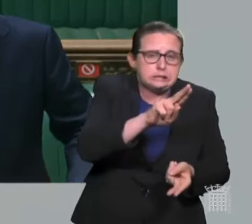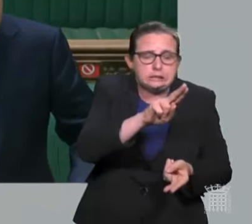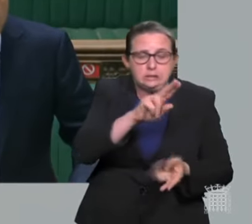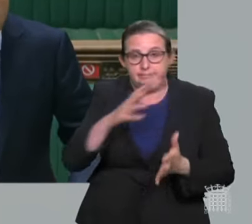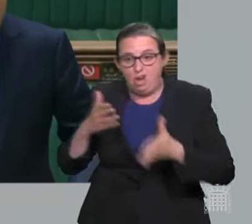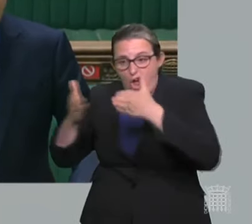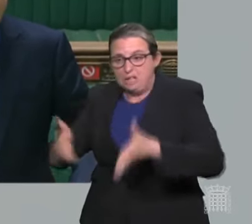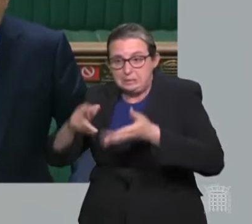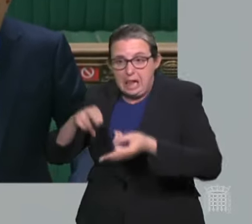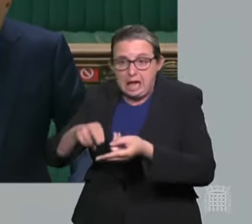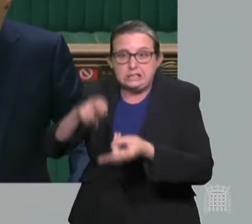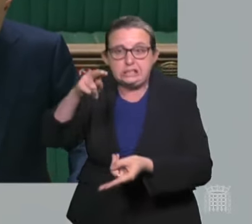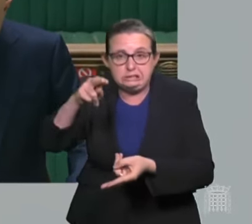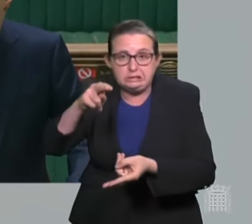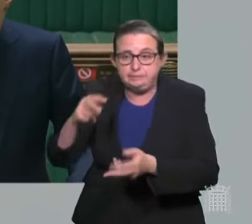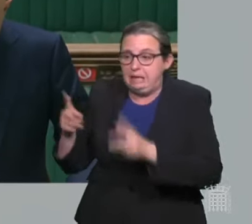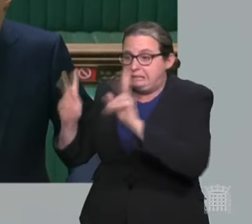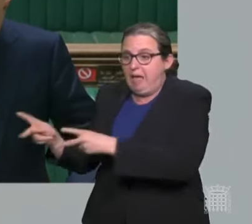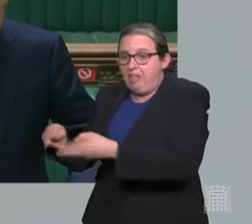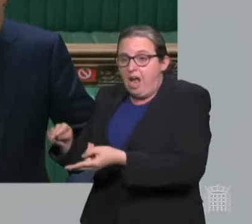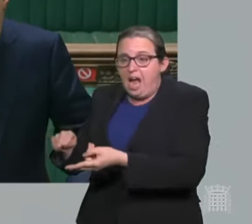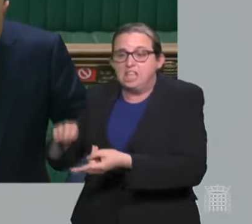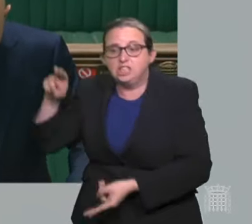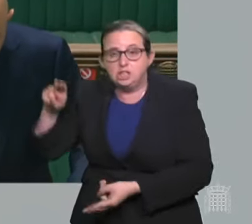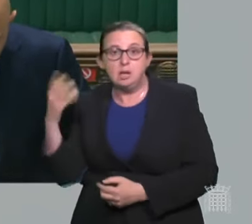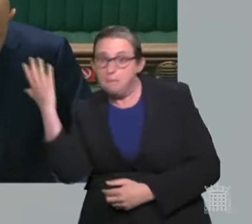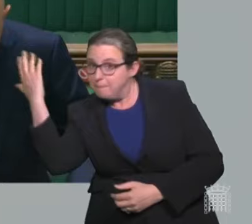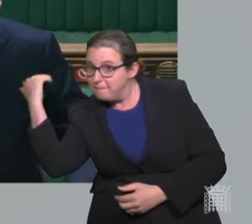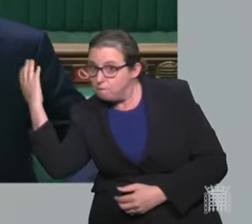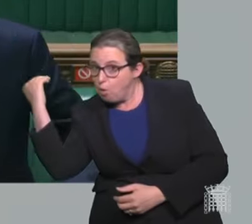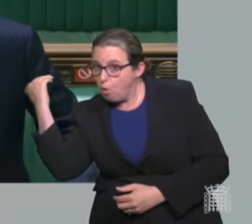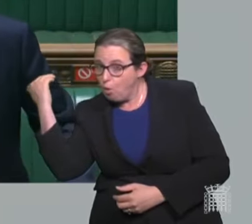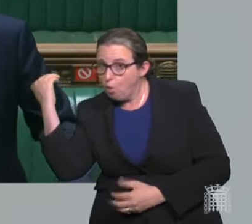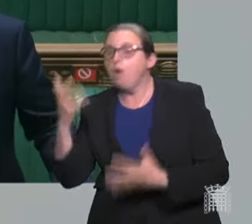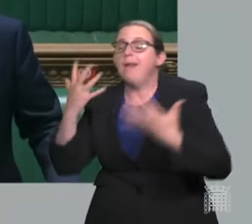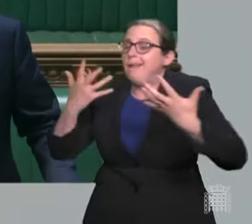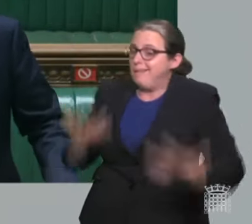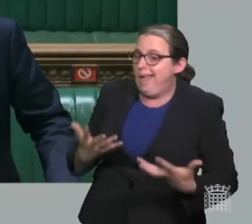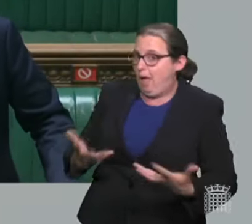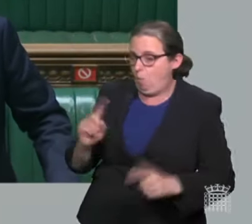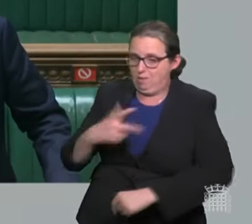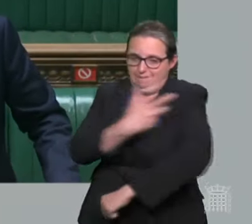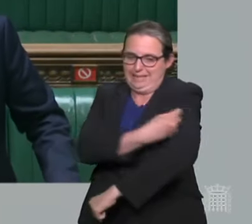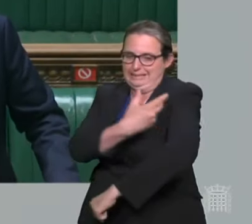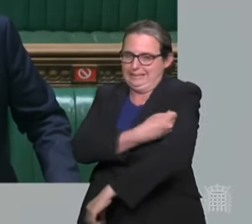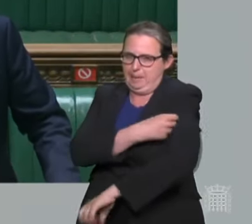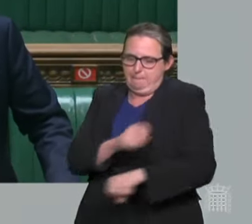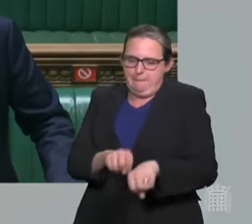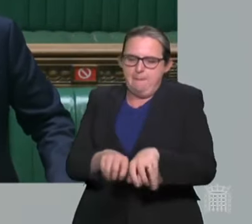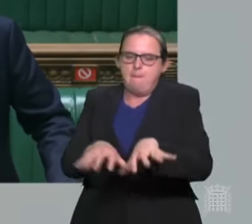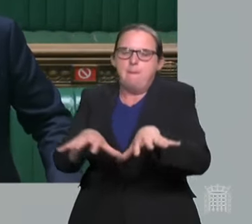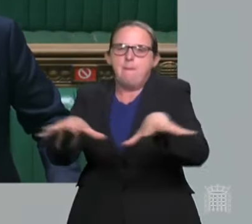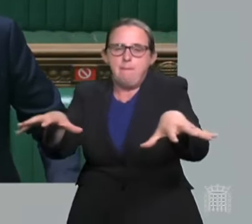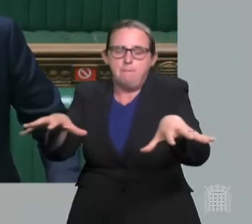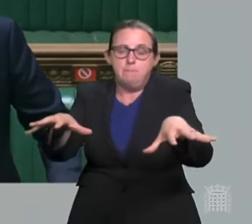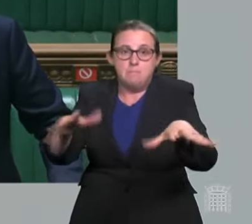tragically, a rise in deaths too. Yet today, even though cases are heading upwards, in line with